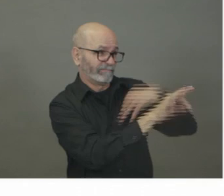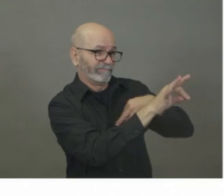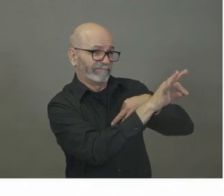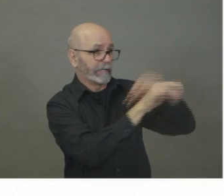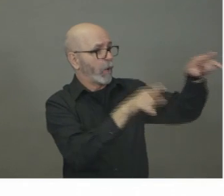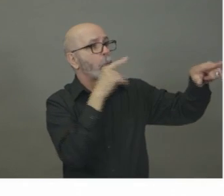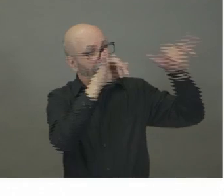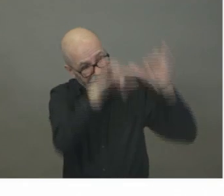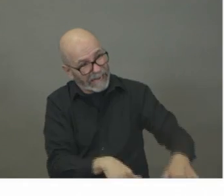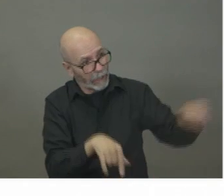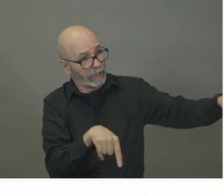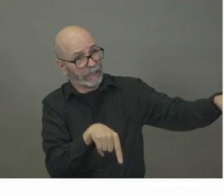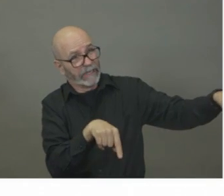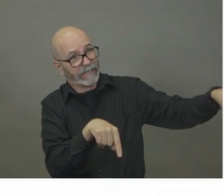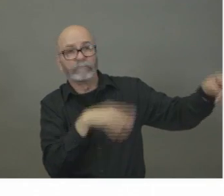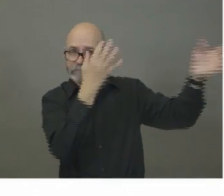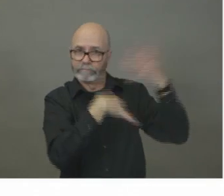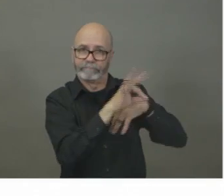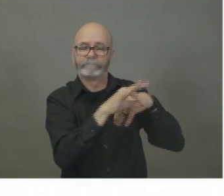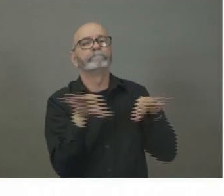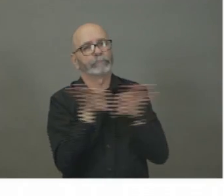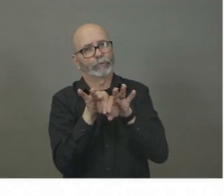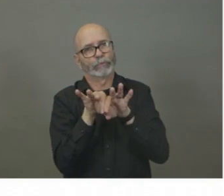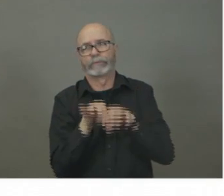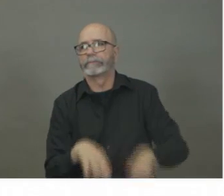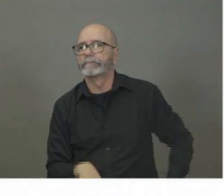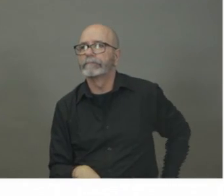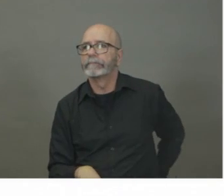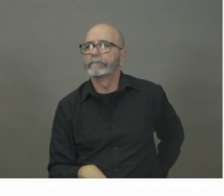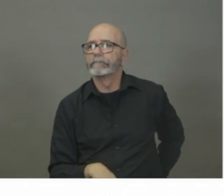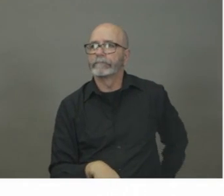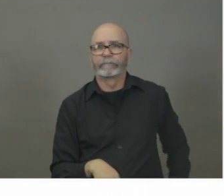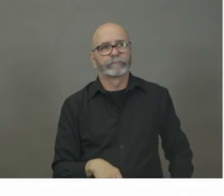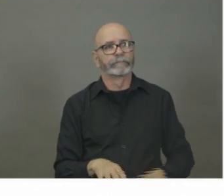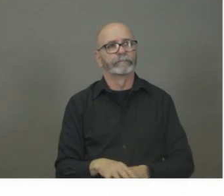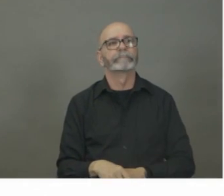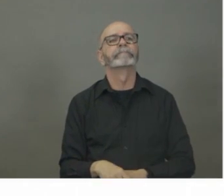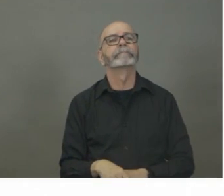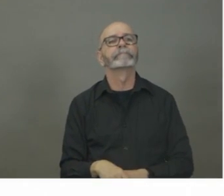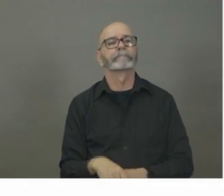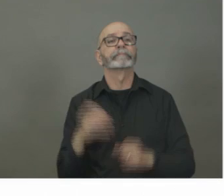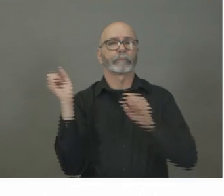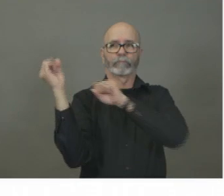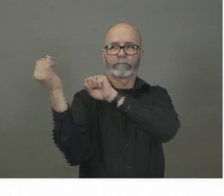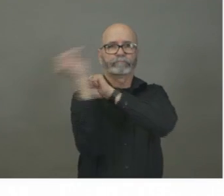responsibility to do. Premier, there any other schools on of tests?